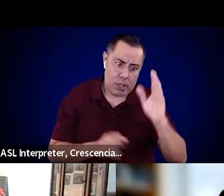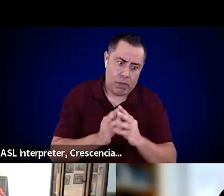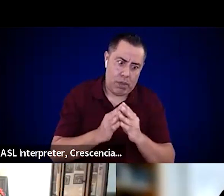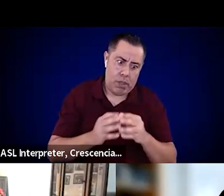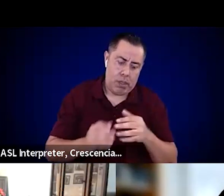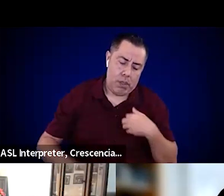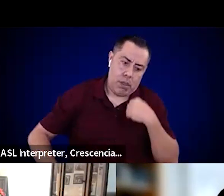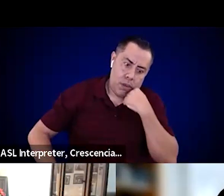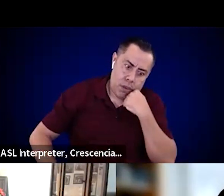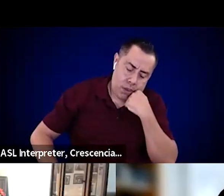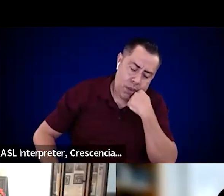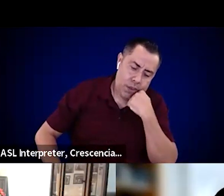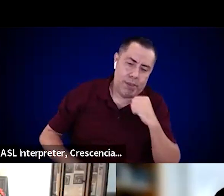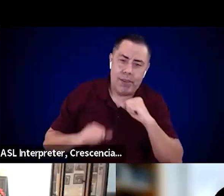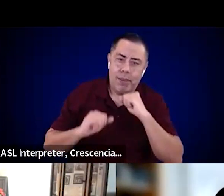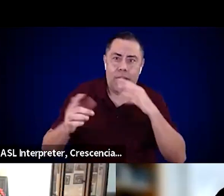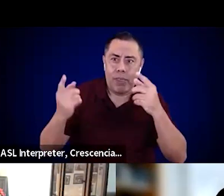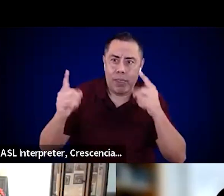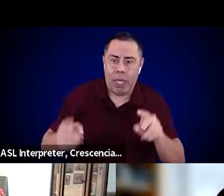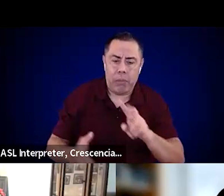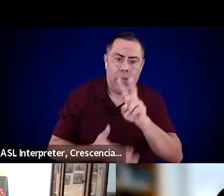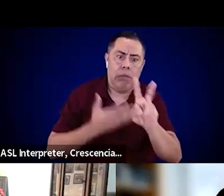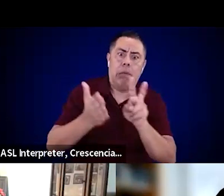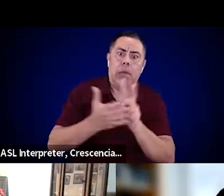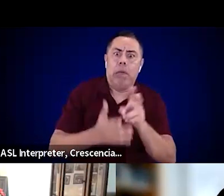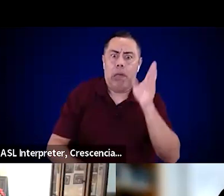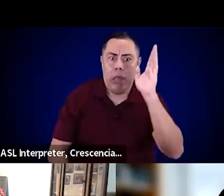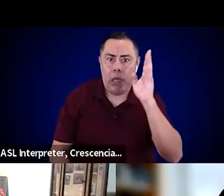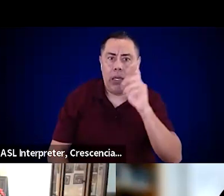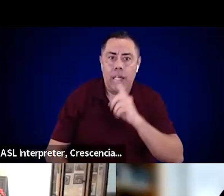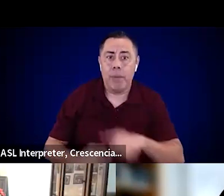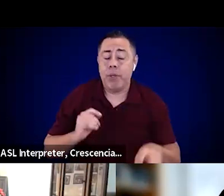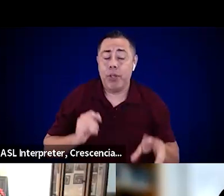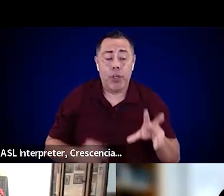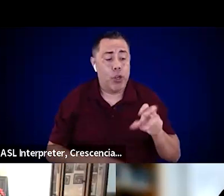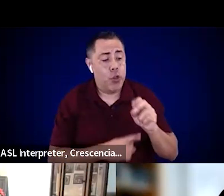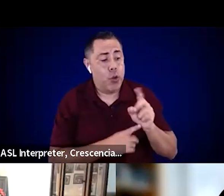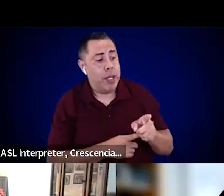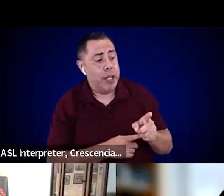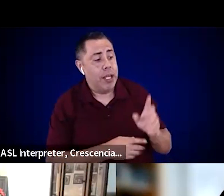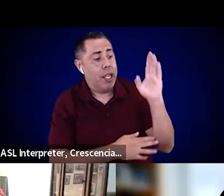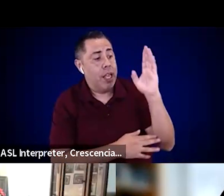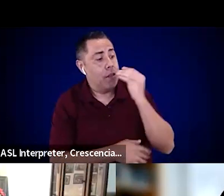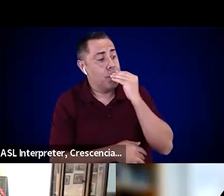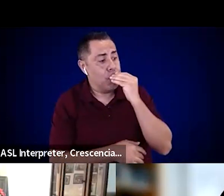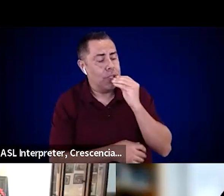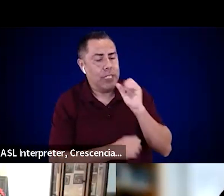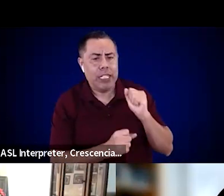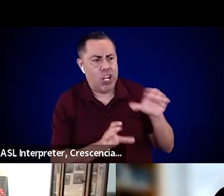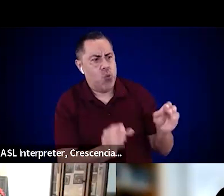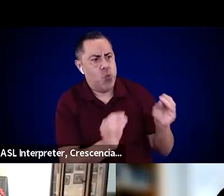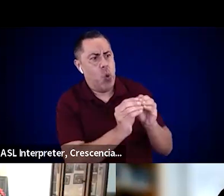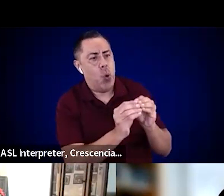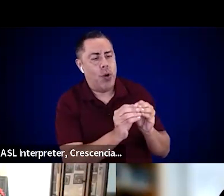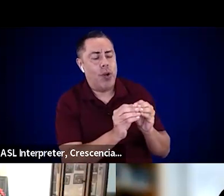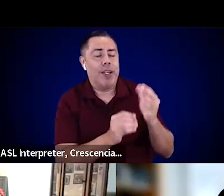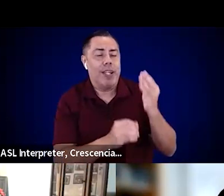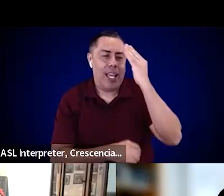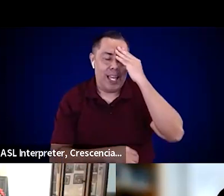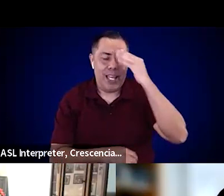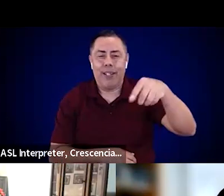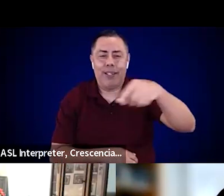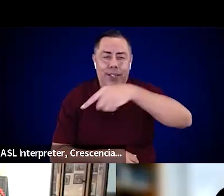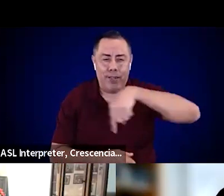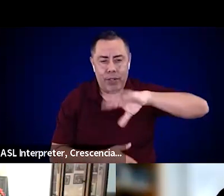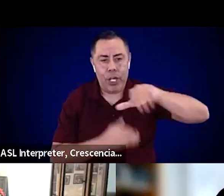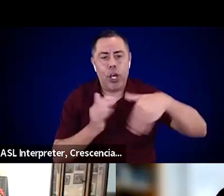or coffee, you've accomplished a lot more. So I'm sure we've all been to those. So try to make time outside